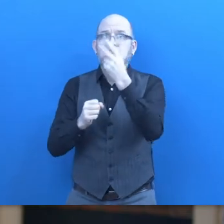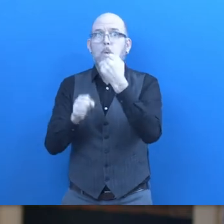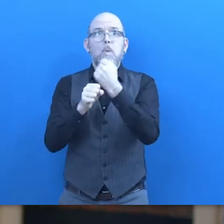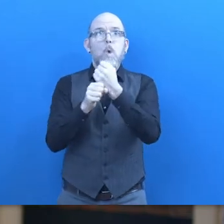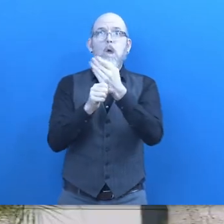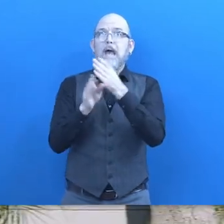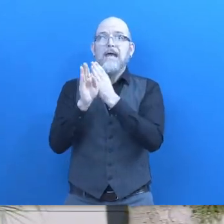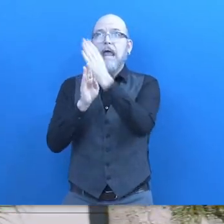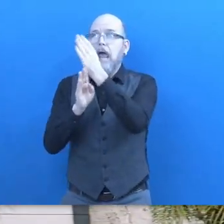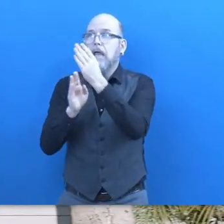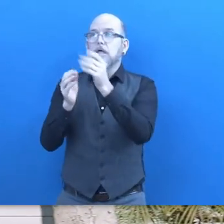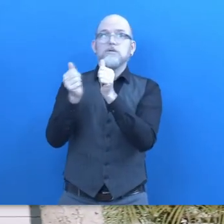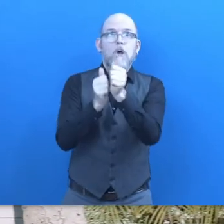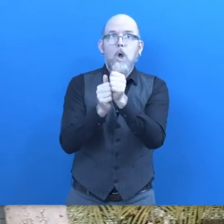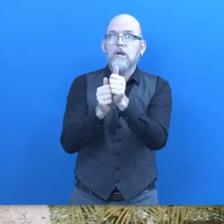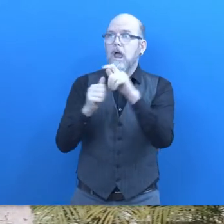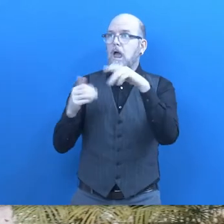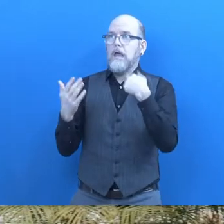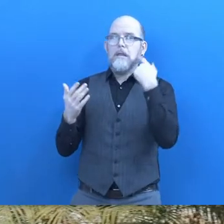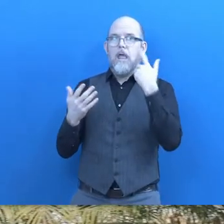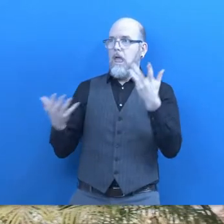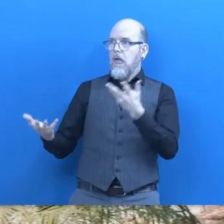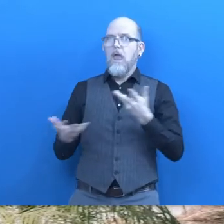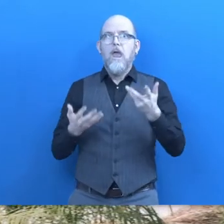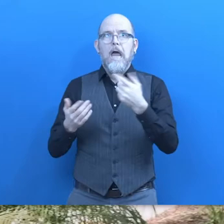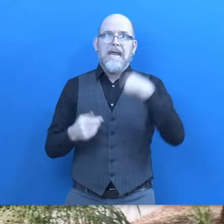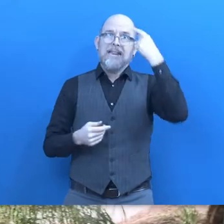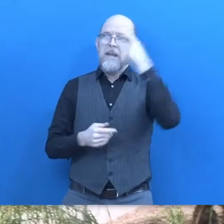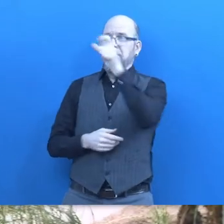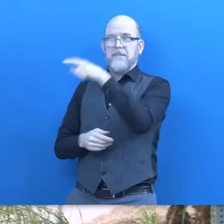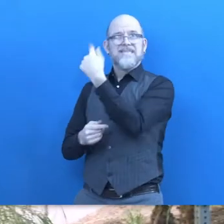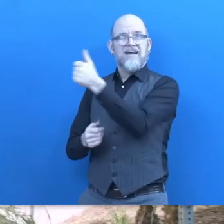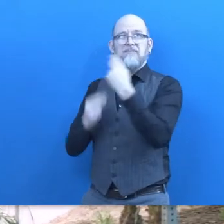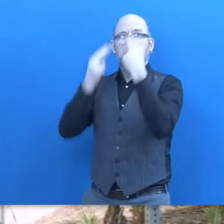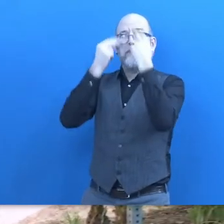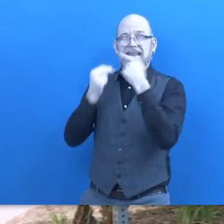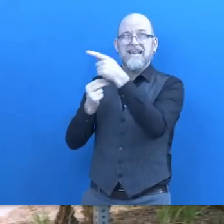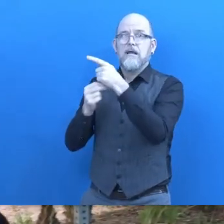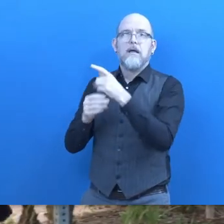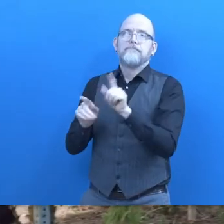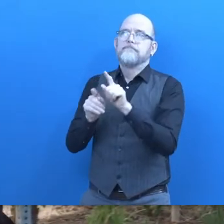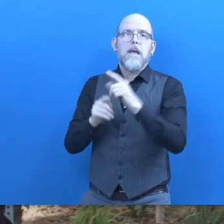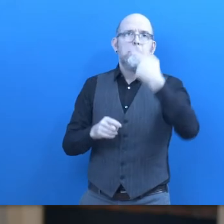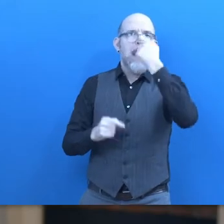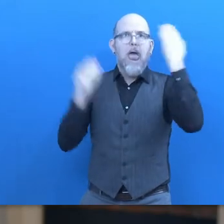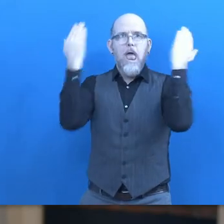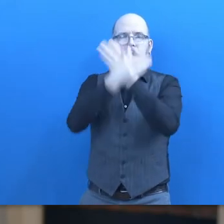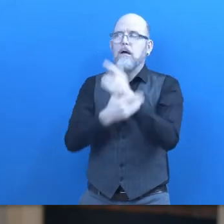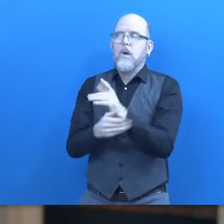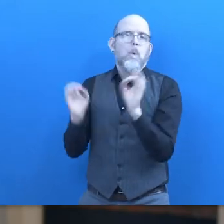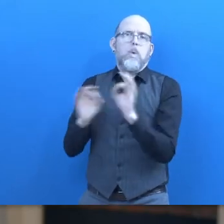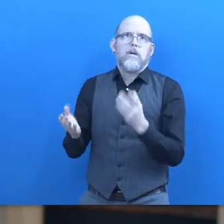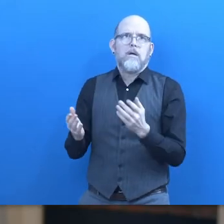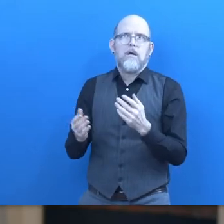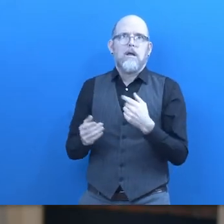was not in my wheelhouse at all when I thought of someone who was blind I thought somebody who can see nothing you know I thought it was blackness so a normally